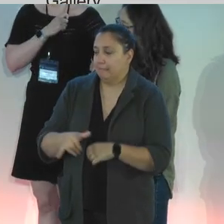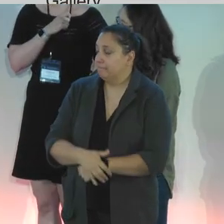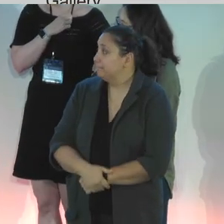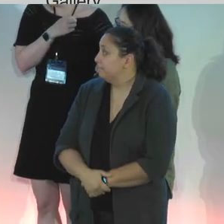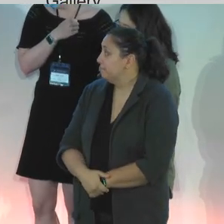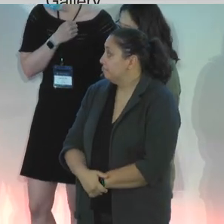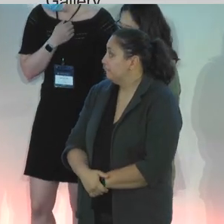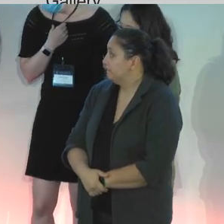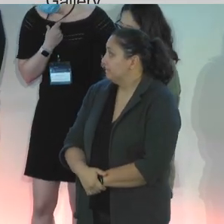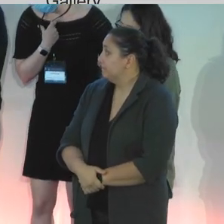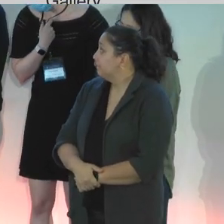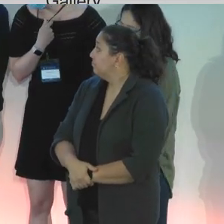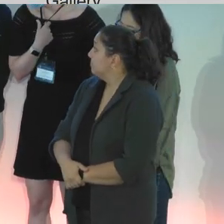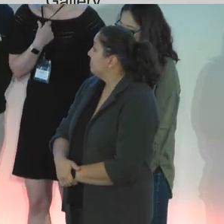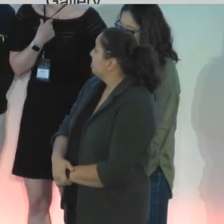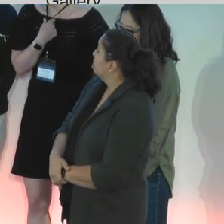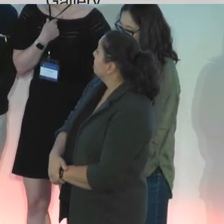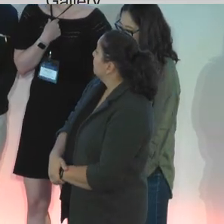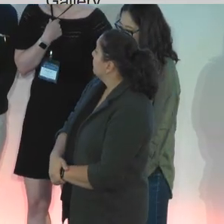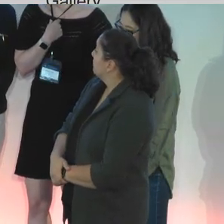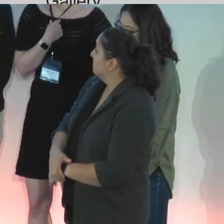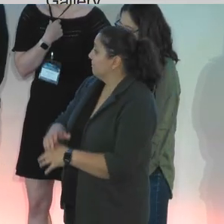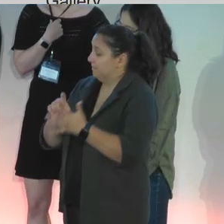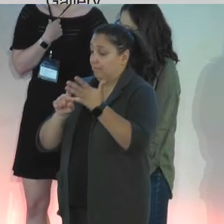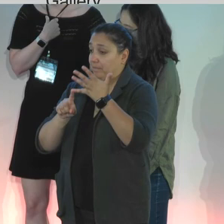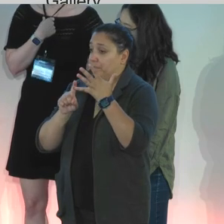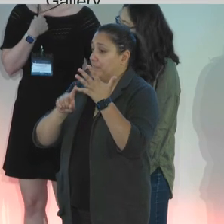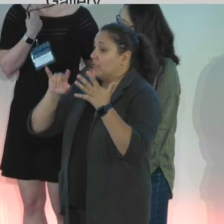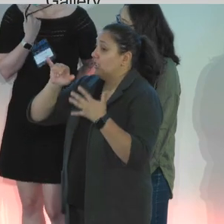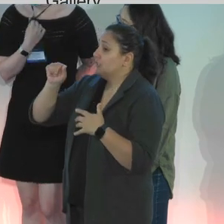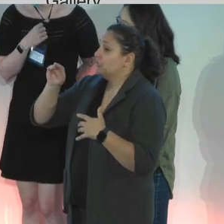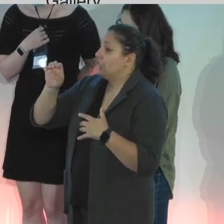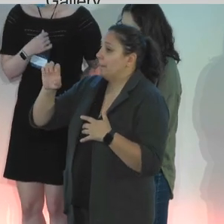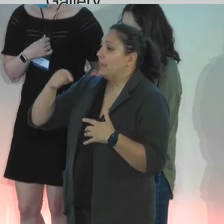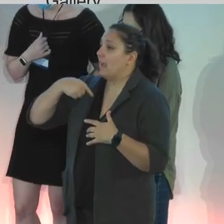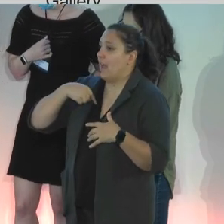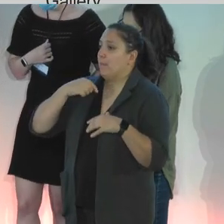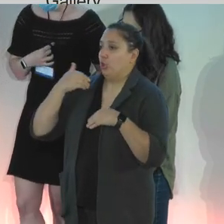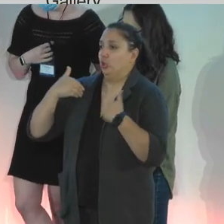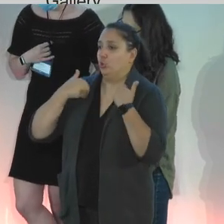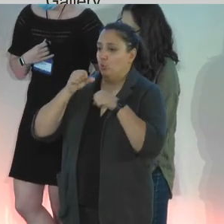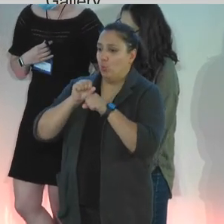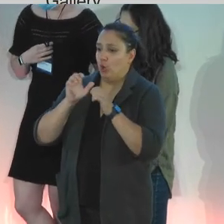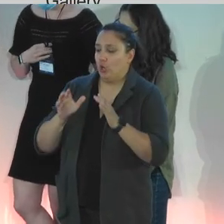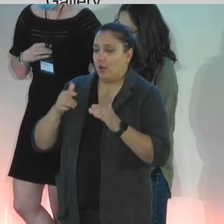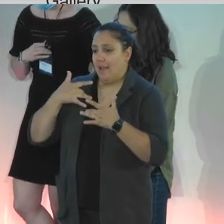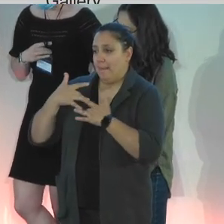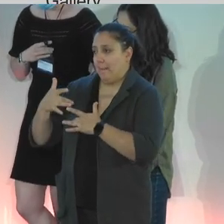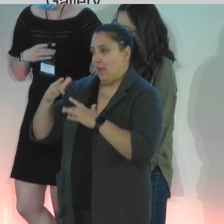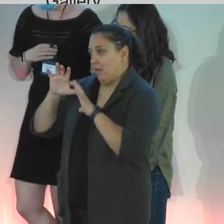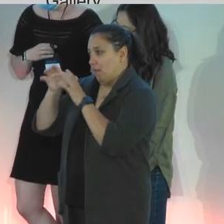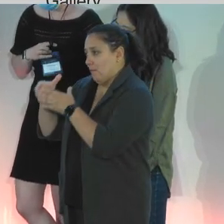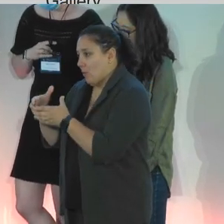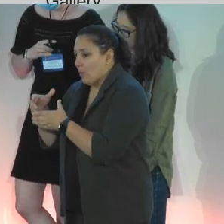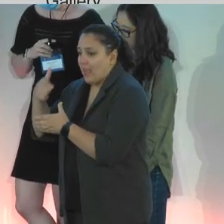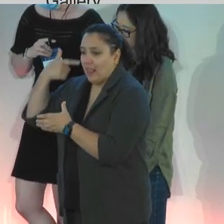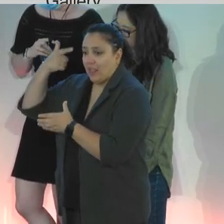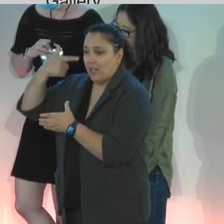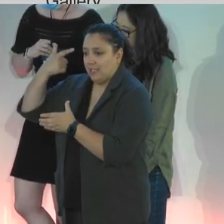Hi, everyone. I'm Jamie Beacoff-Brett. My background is actually as a youth worker initially, working with marginalized communities across London,